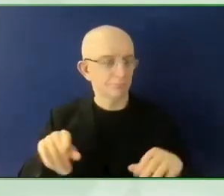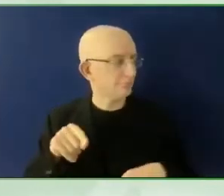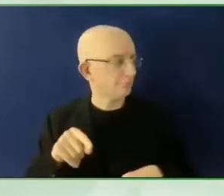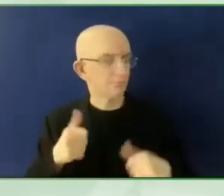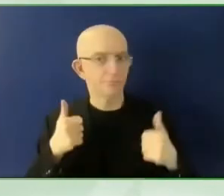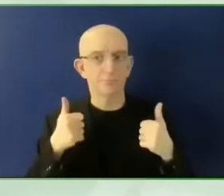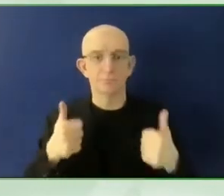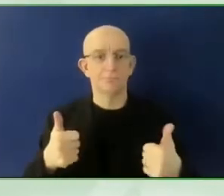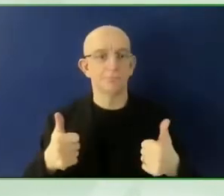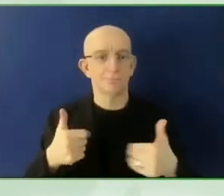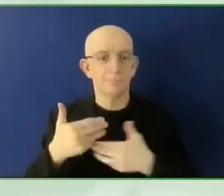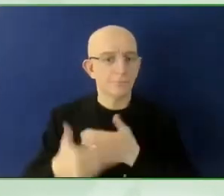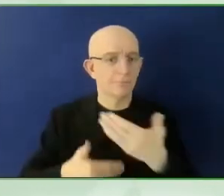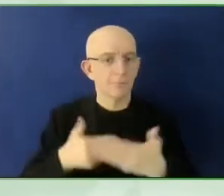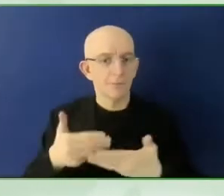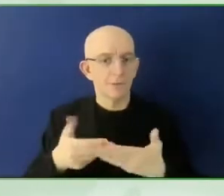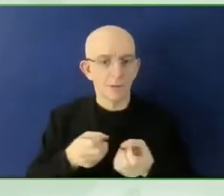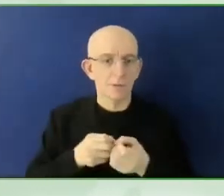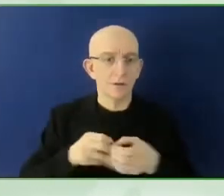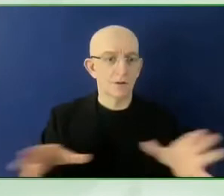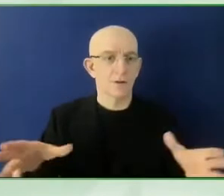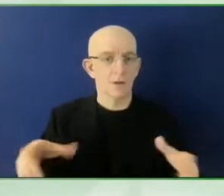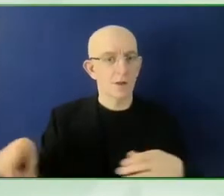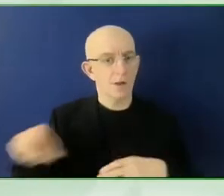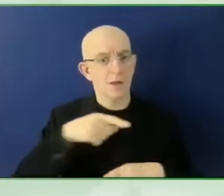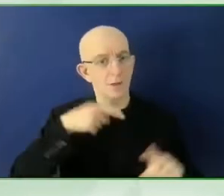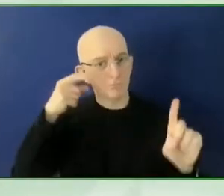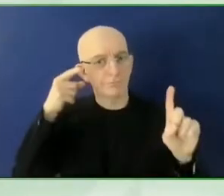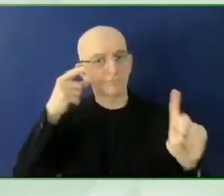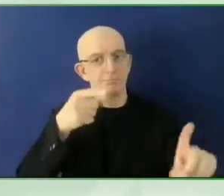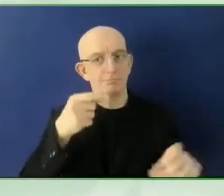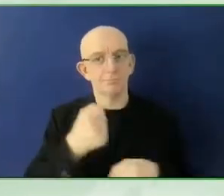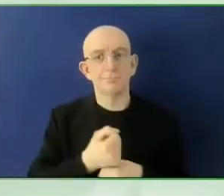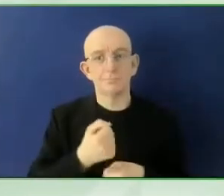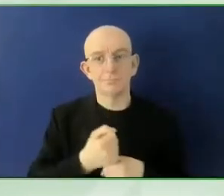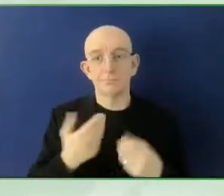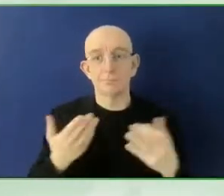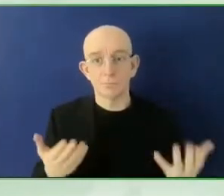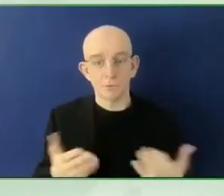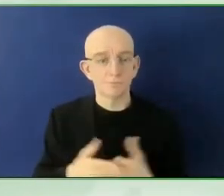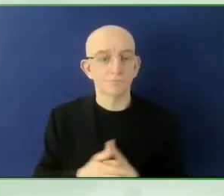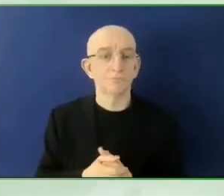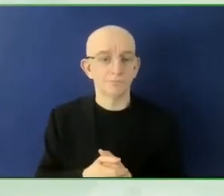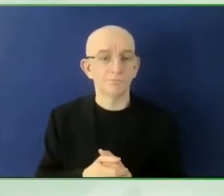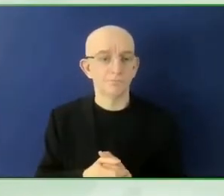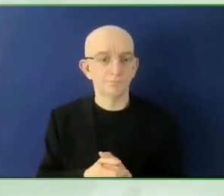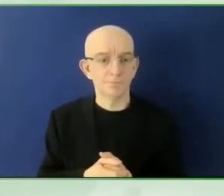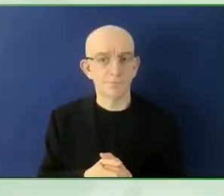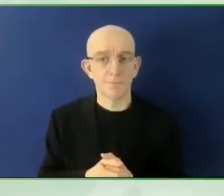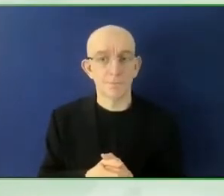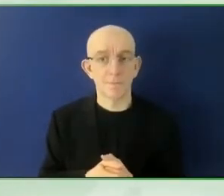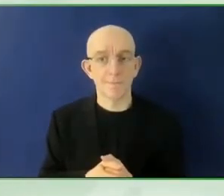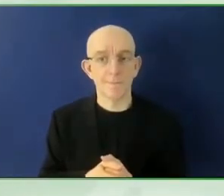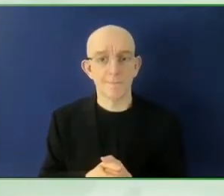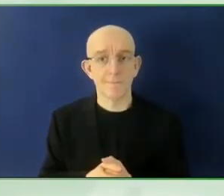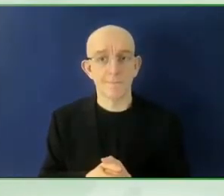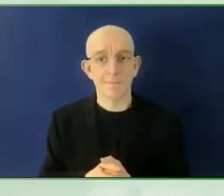users or volunteers because they hear about it from a friend, or they read a piece of